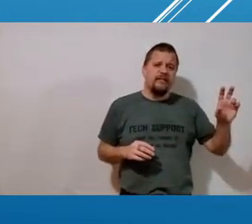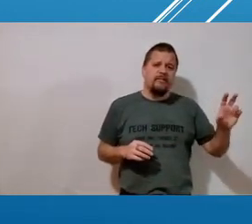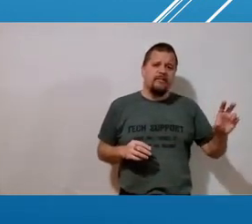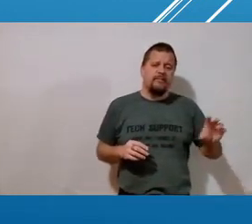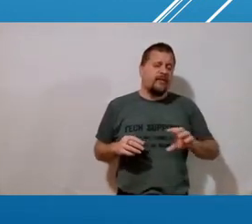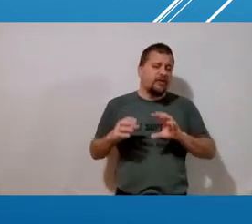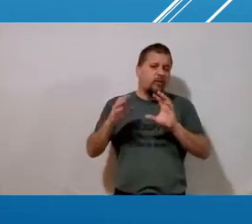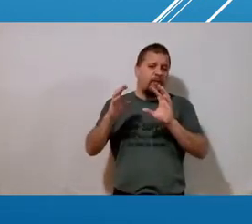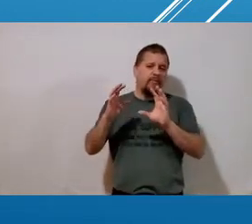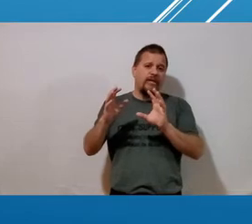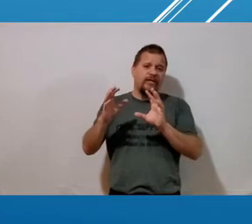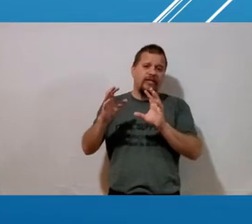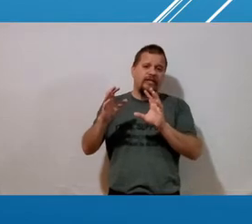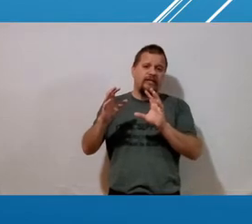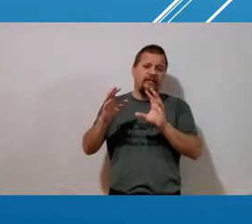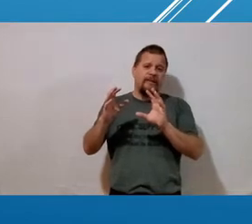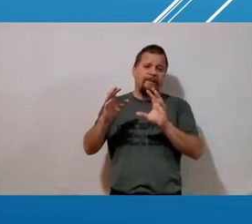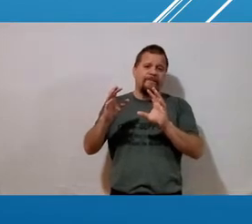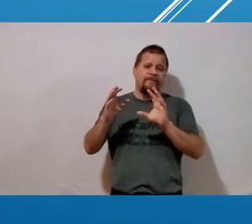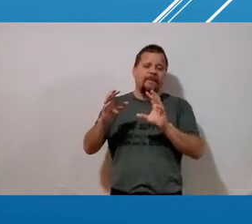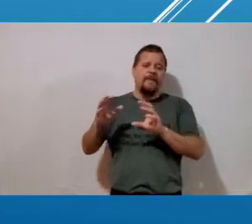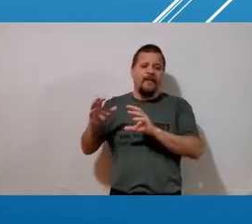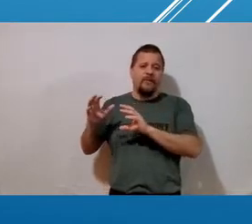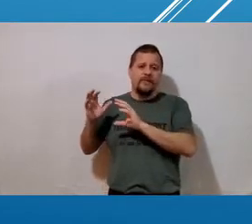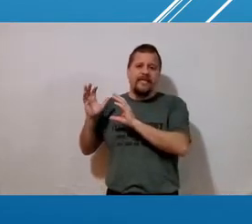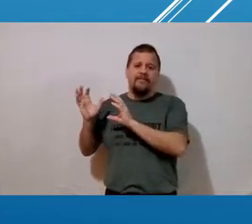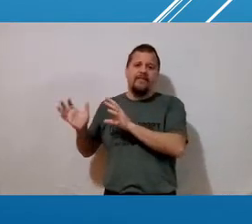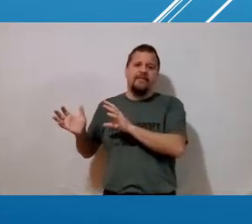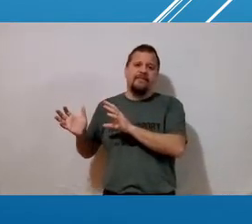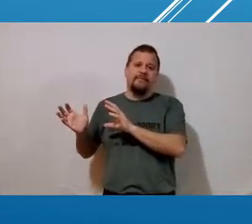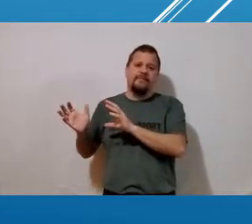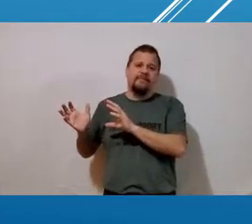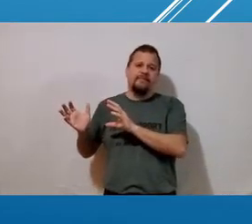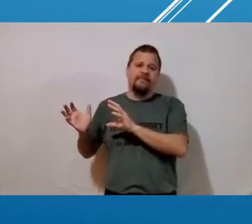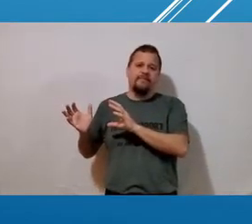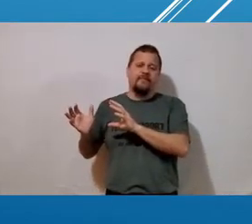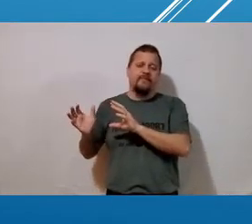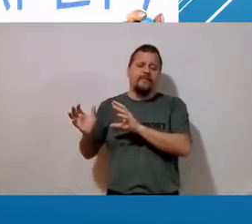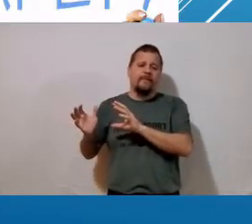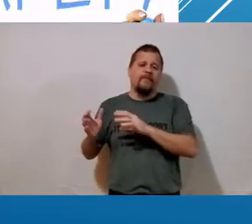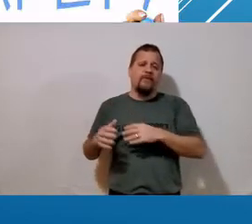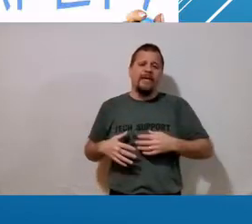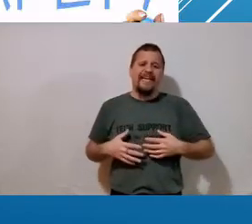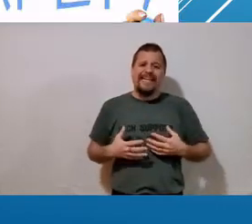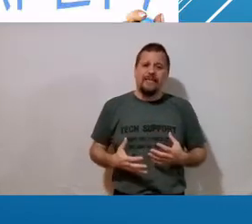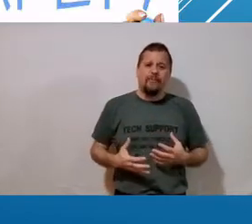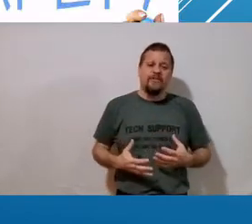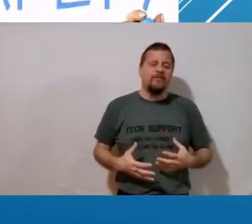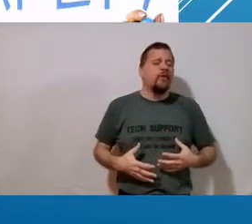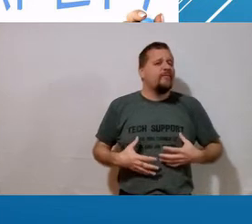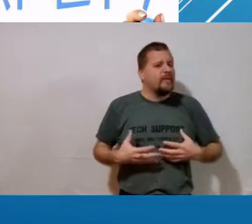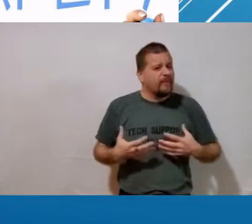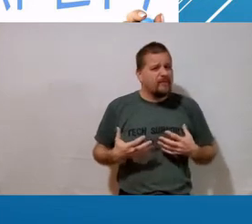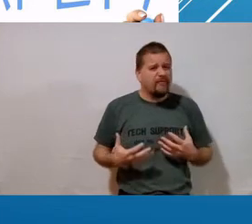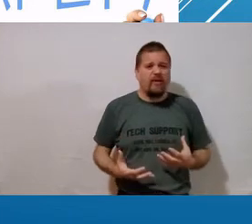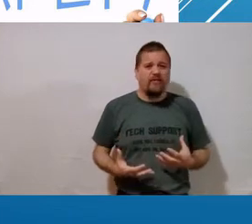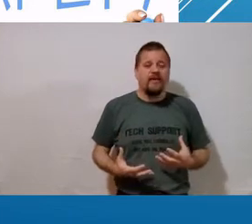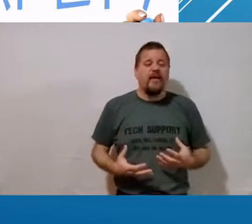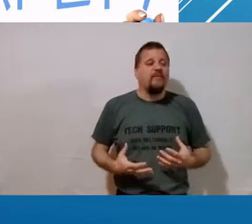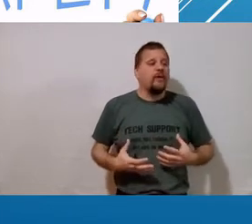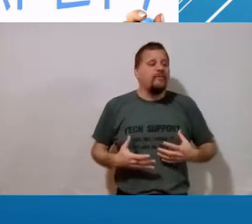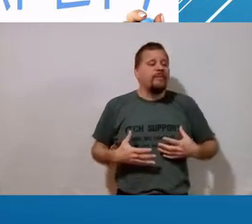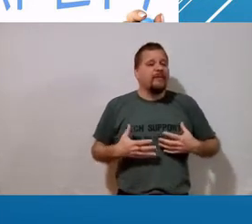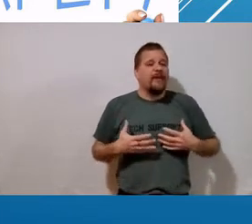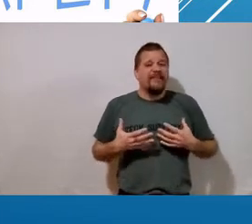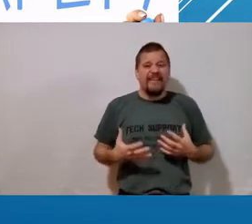plus cooperation equals safety if you want to get somewhere if you want to have people